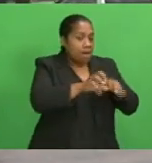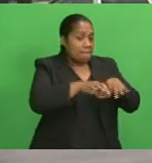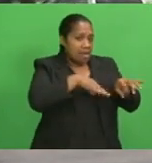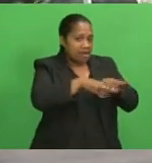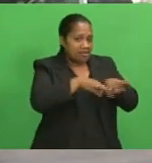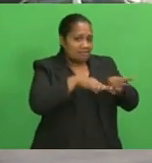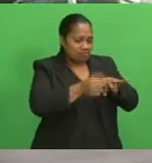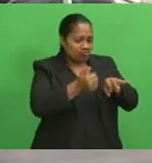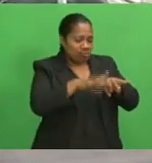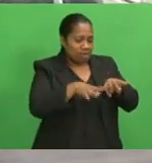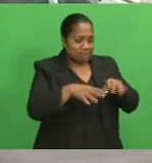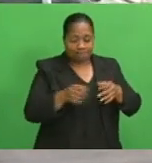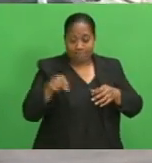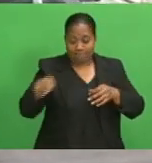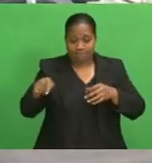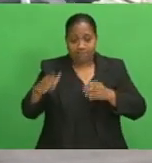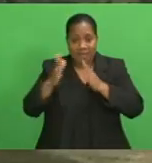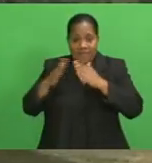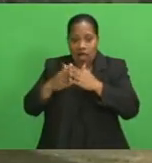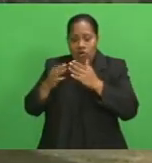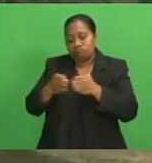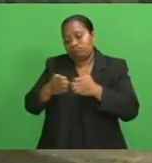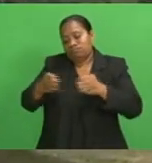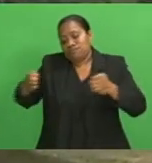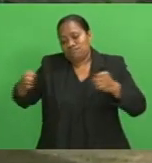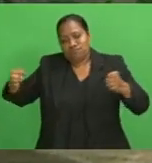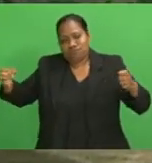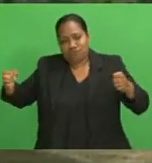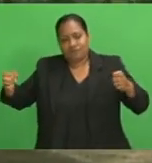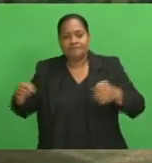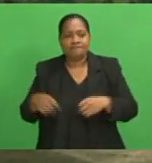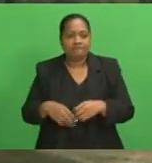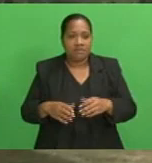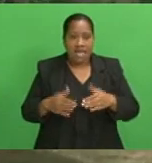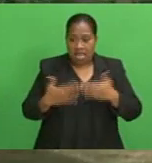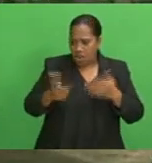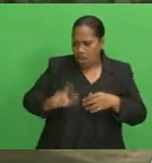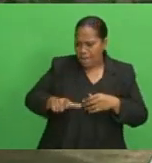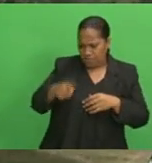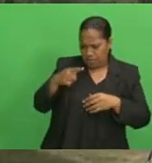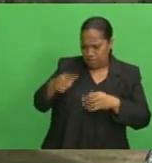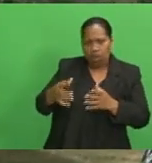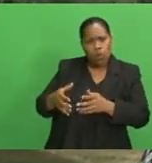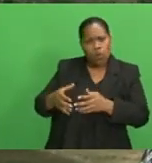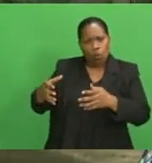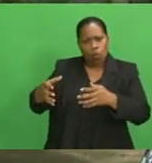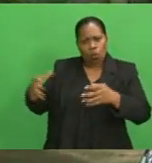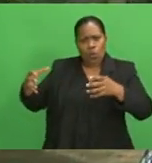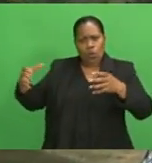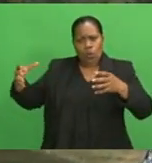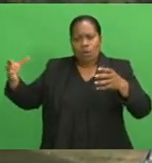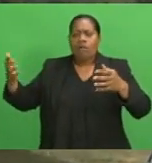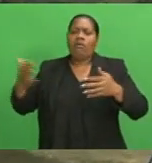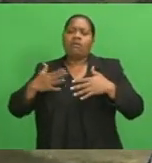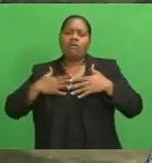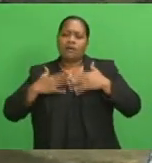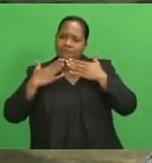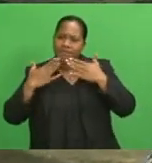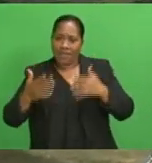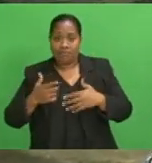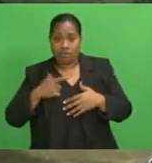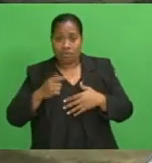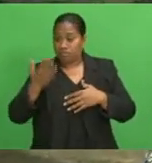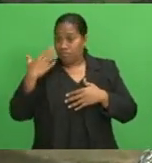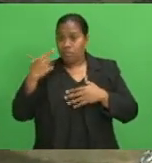to expand Lambasa Town. Lambasa seems to be a growing town. That's something that we're very thankful for. Because at one time, people were sort of,